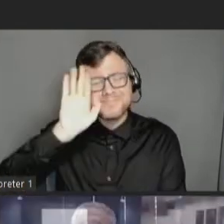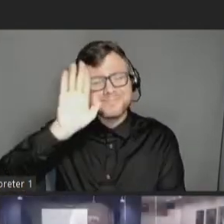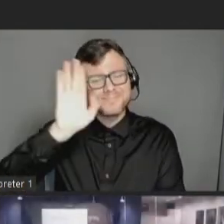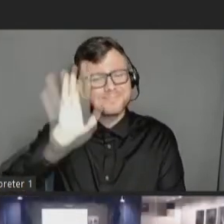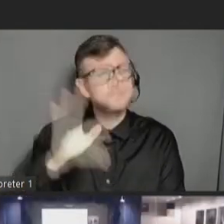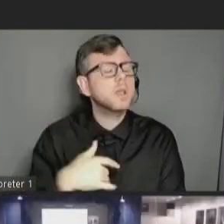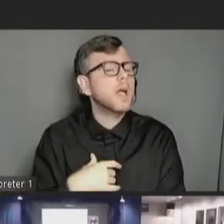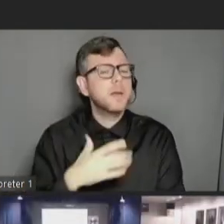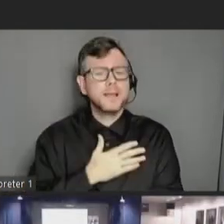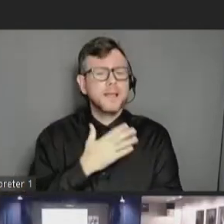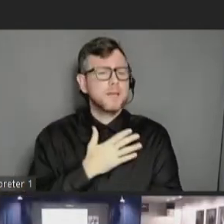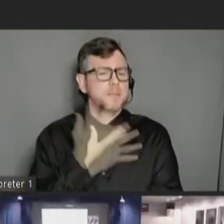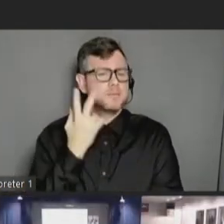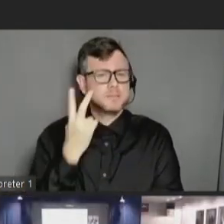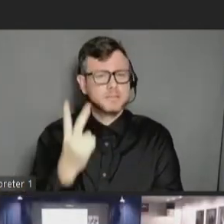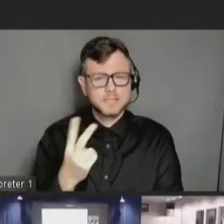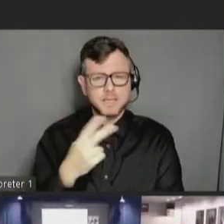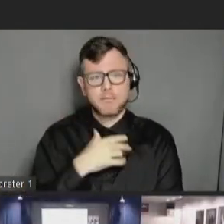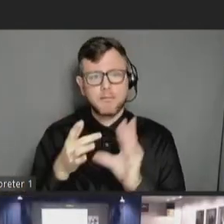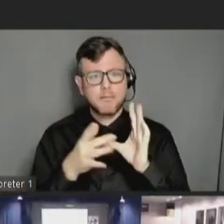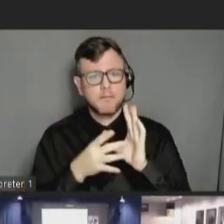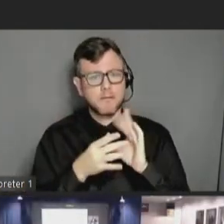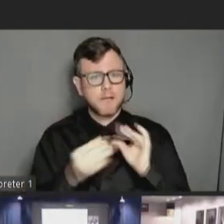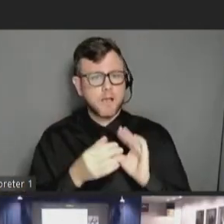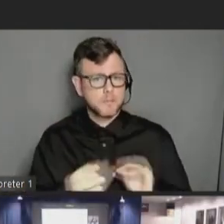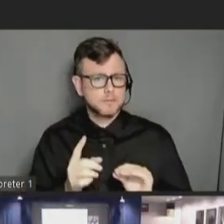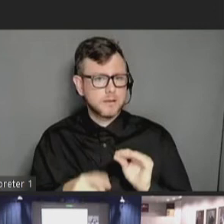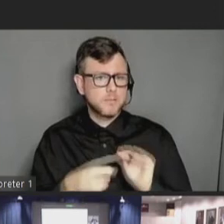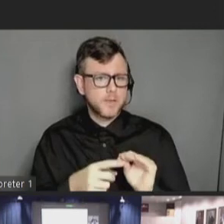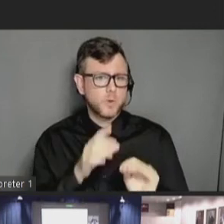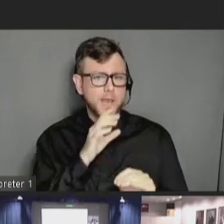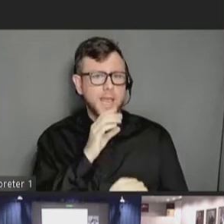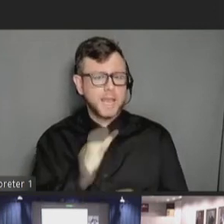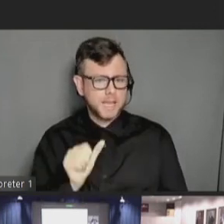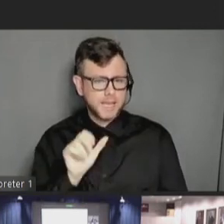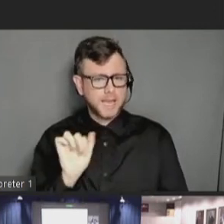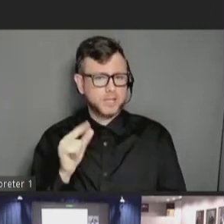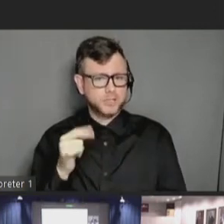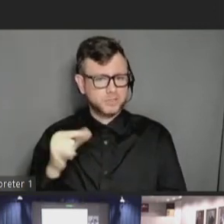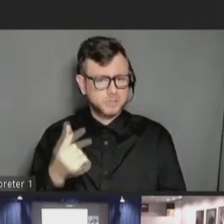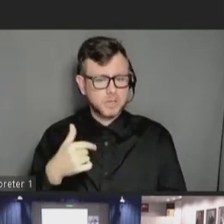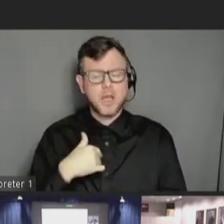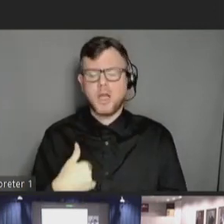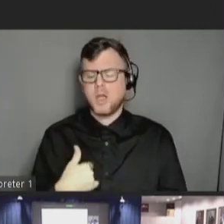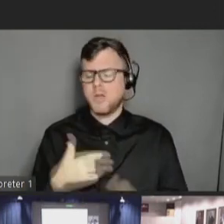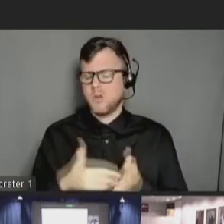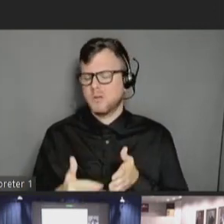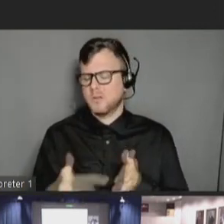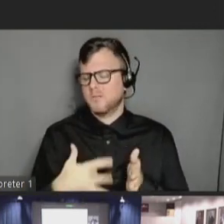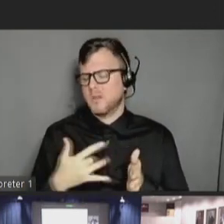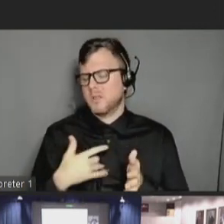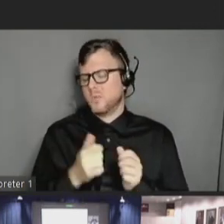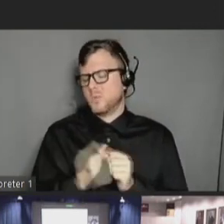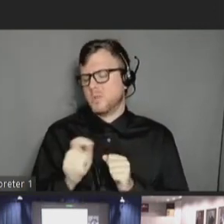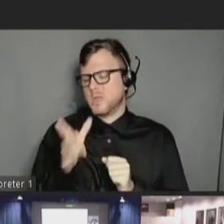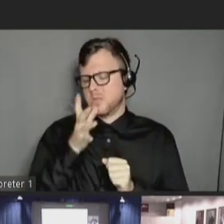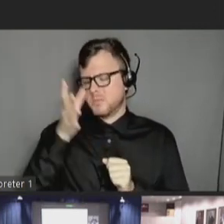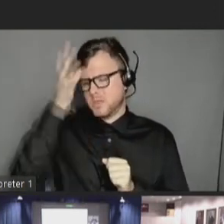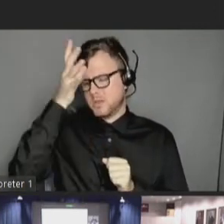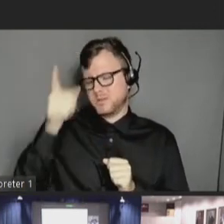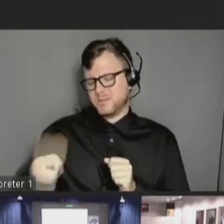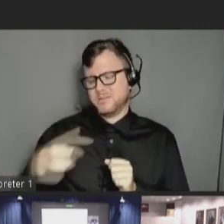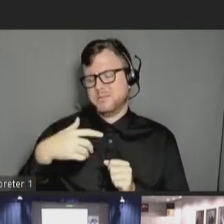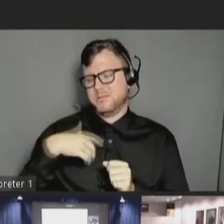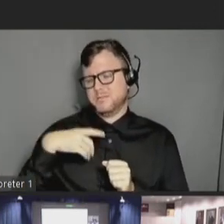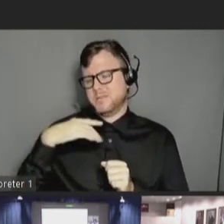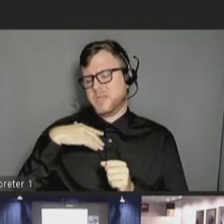was glad to see the comments on aging because I often felt like with my parents that they were at a disadvantage